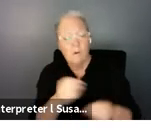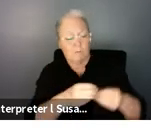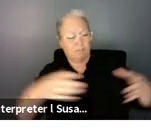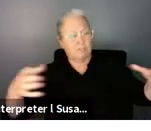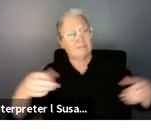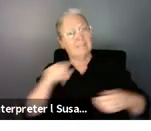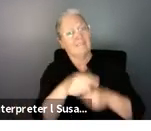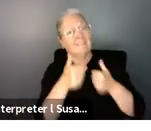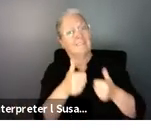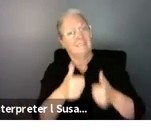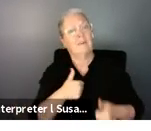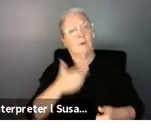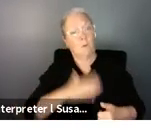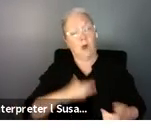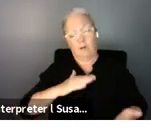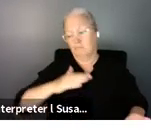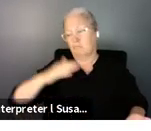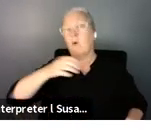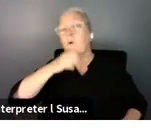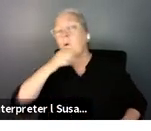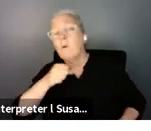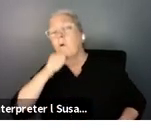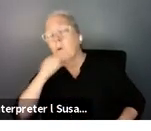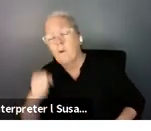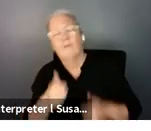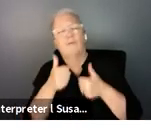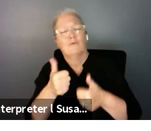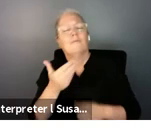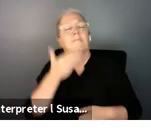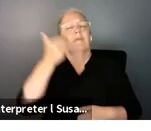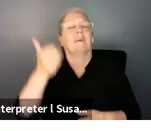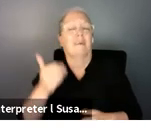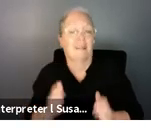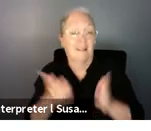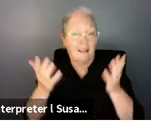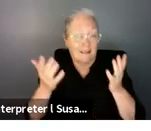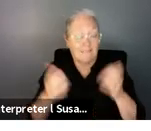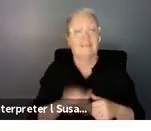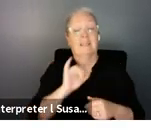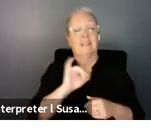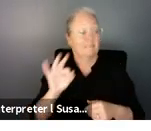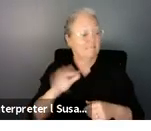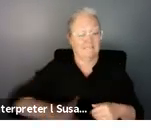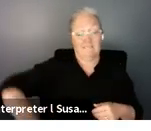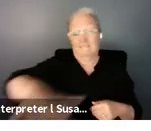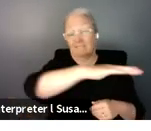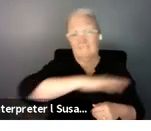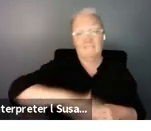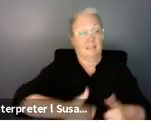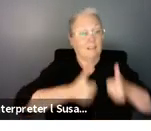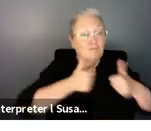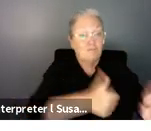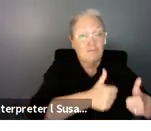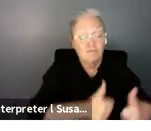live longer and indeed better lives and if we get enabling environments and access to assistive technology